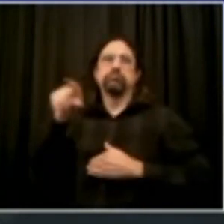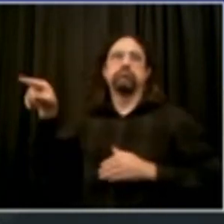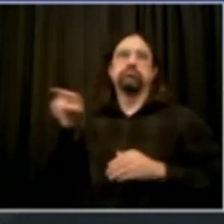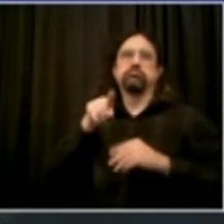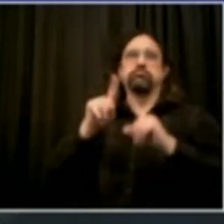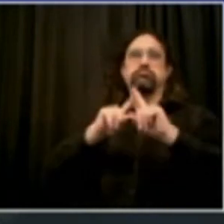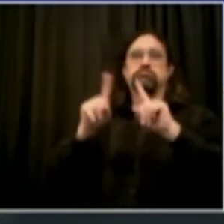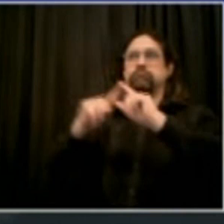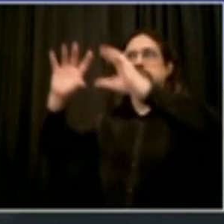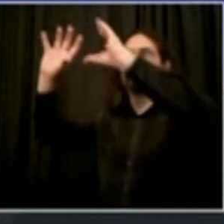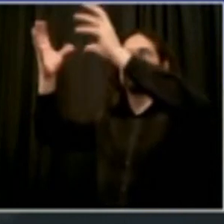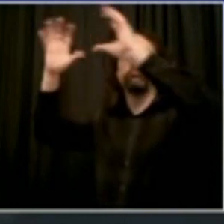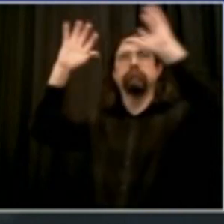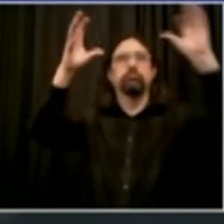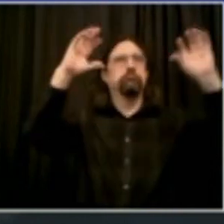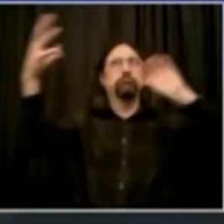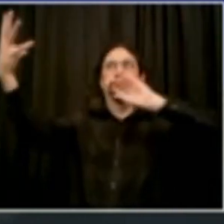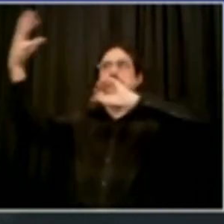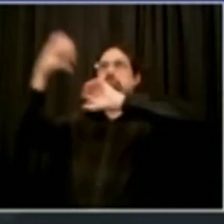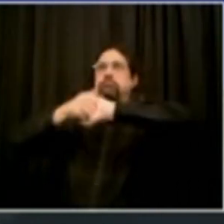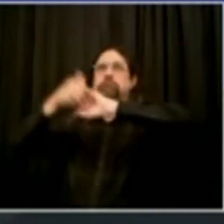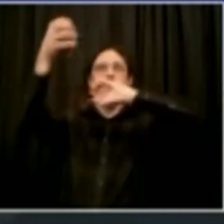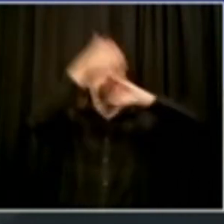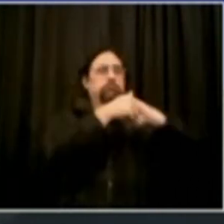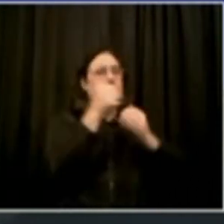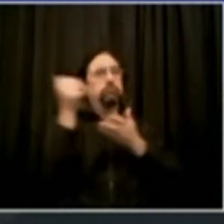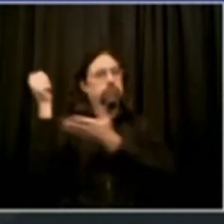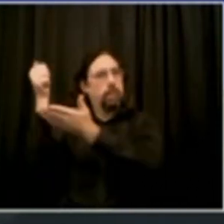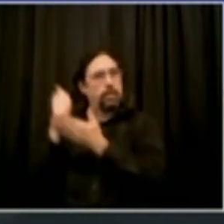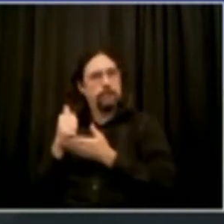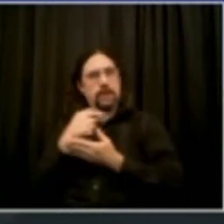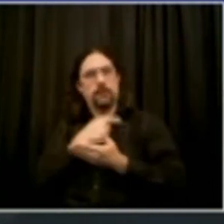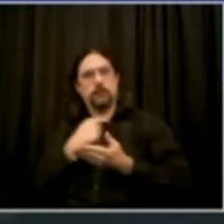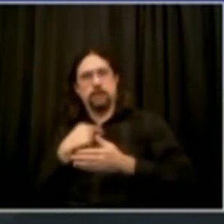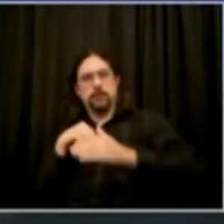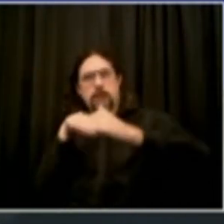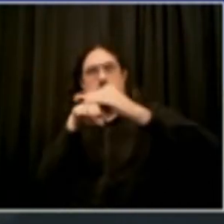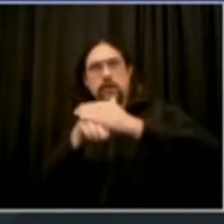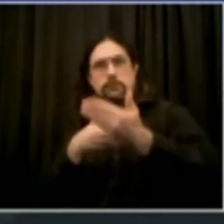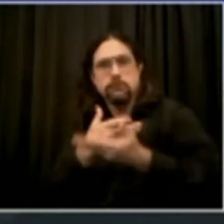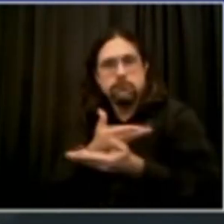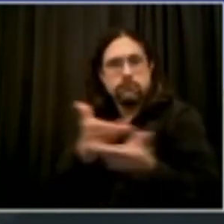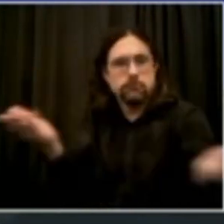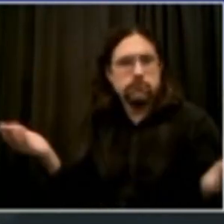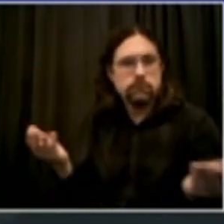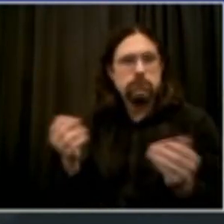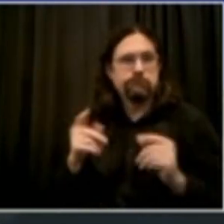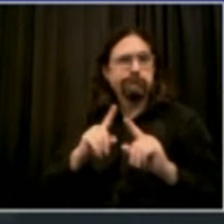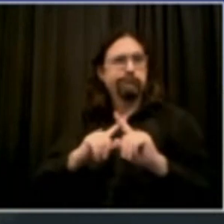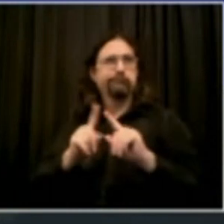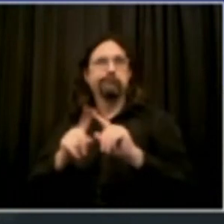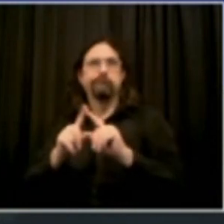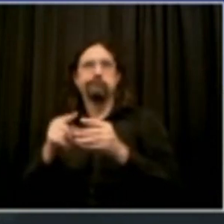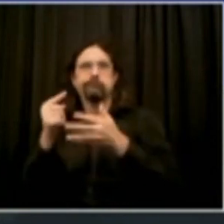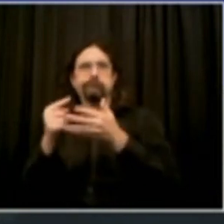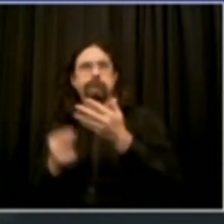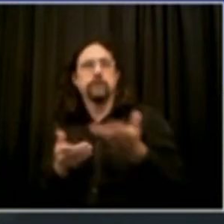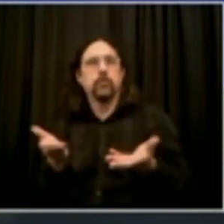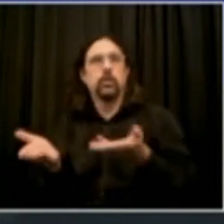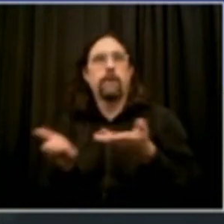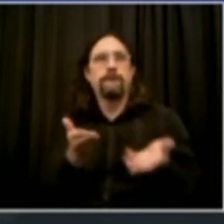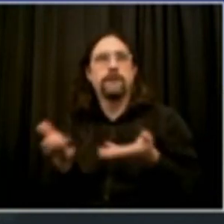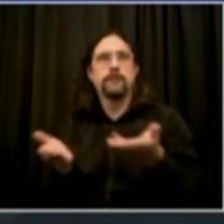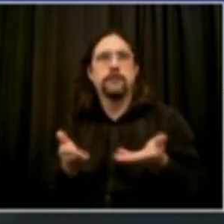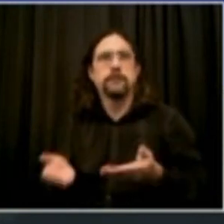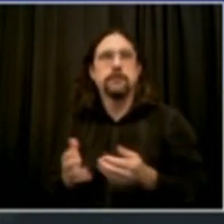help people get the services they need while they're safely separating at home. These tireless 200-plus resource navigators have fielded over